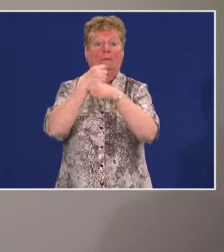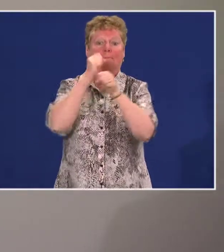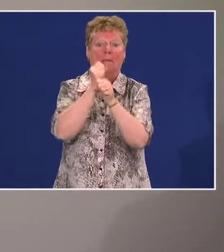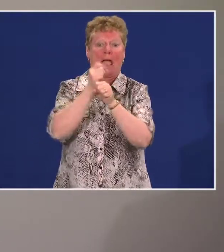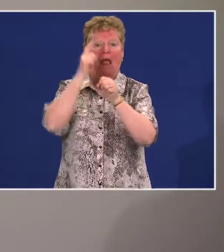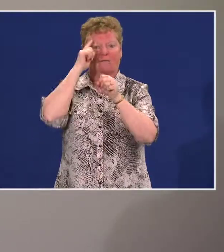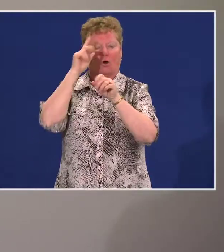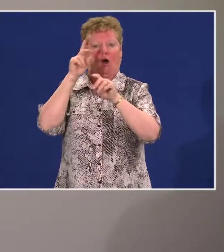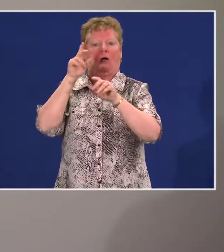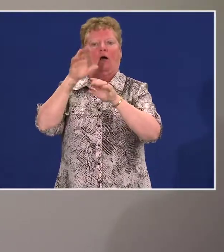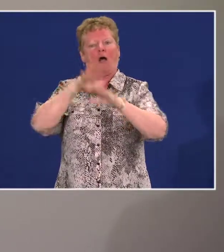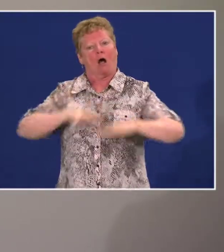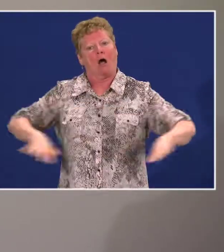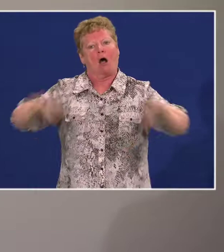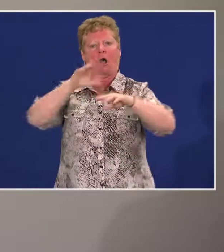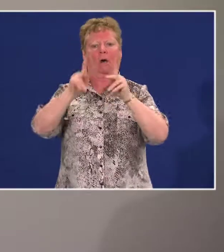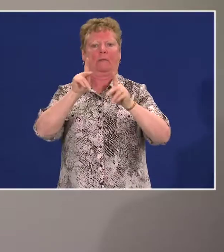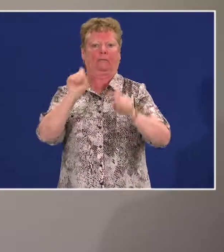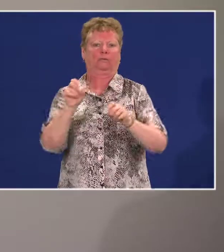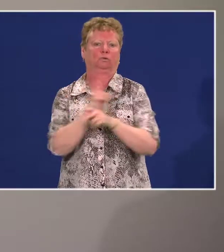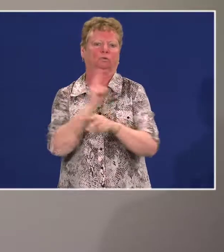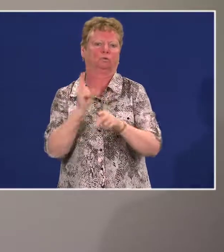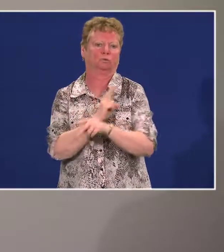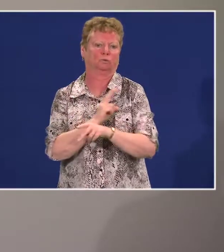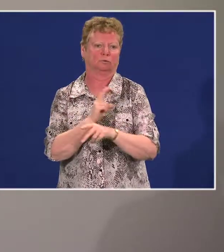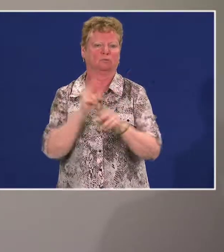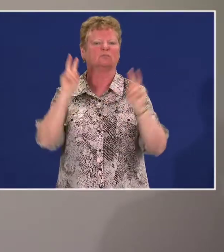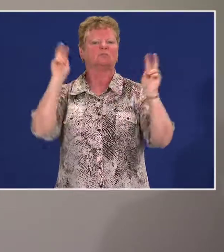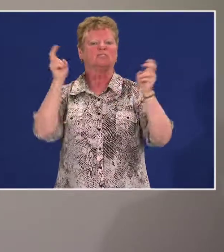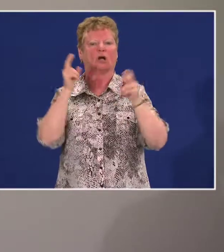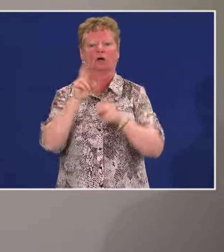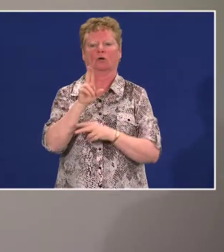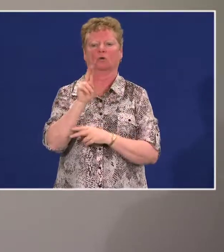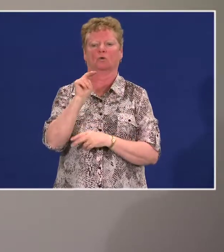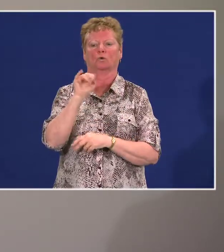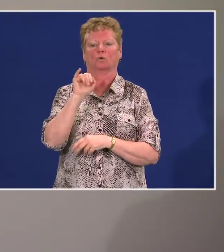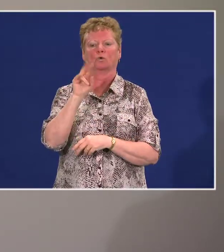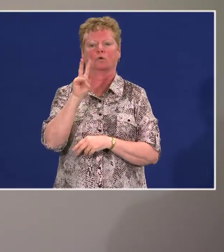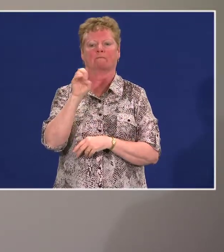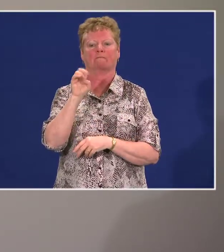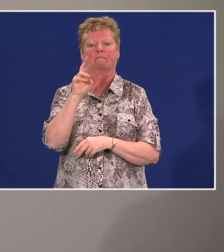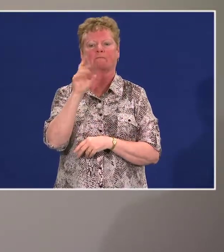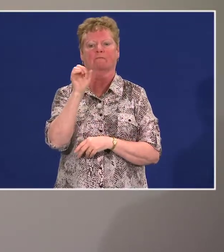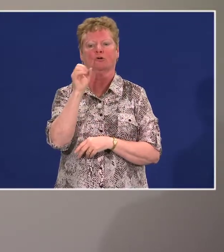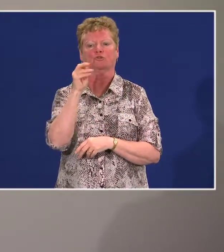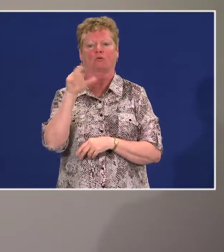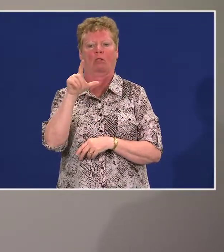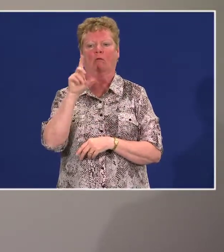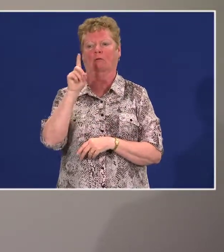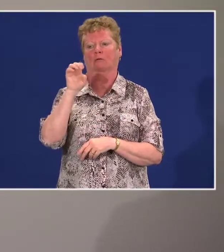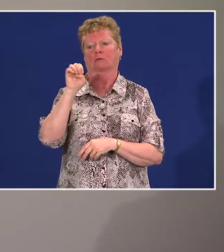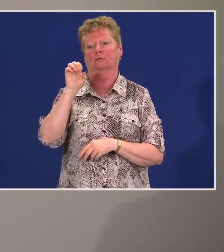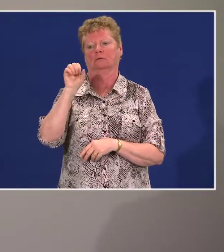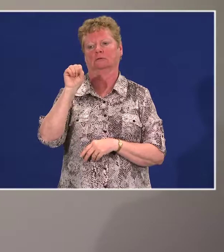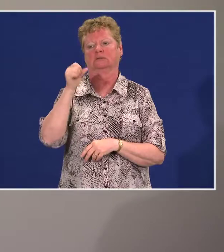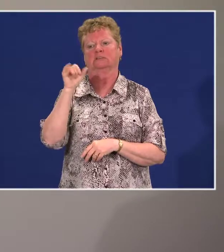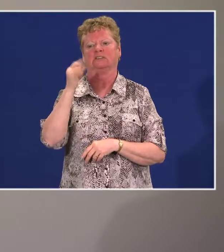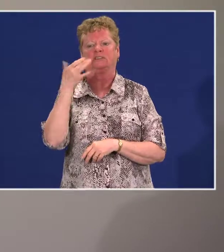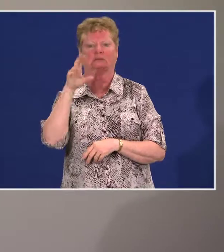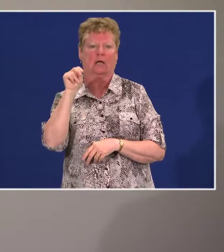all use it. And so we want universal design to be a key principle of this legislation.